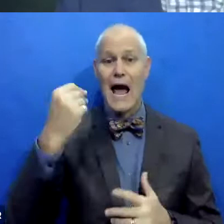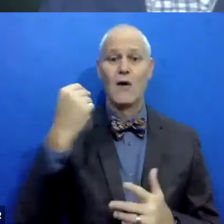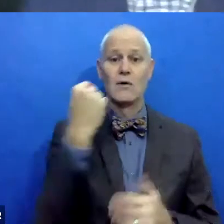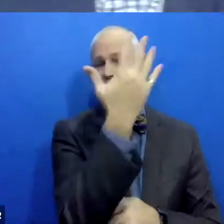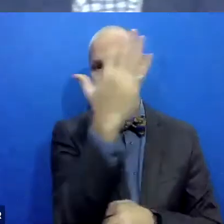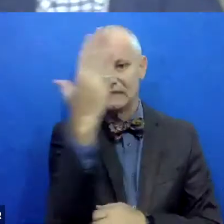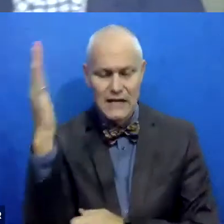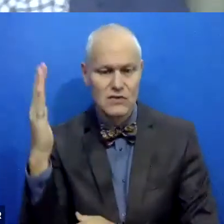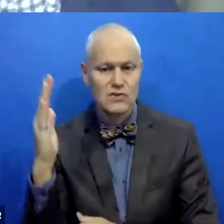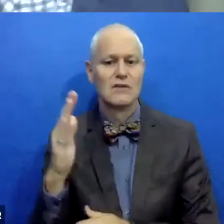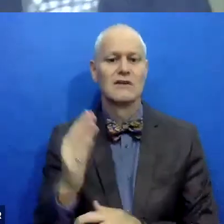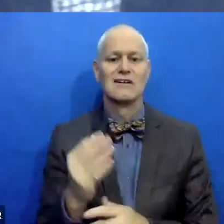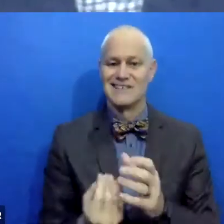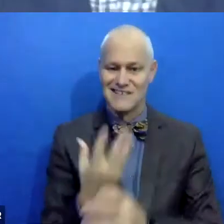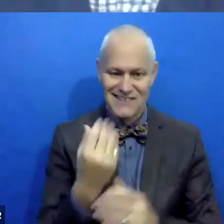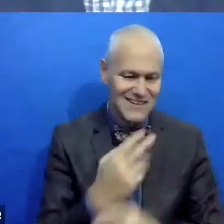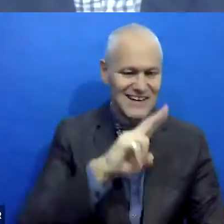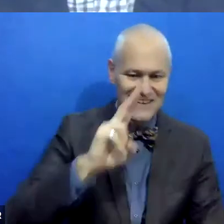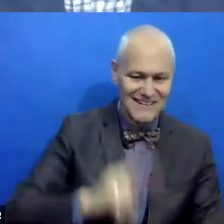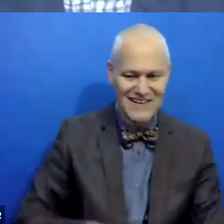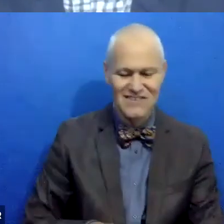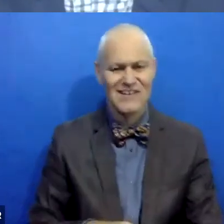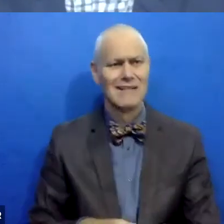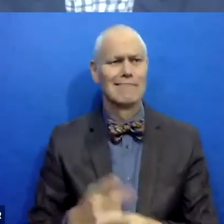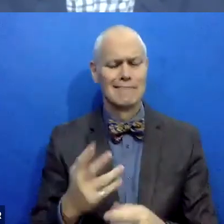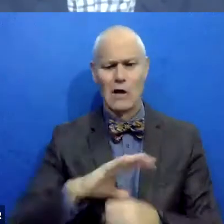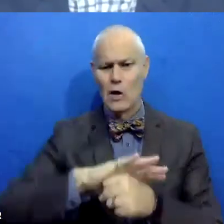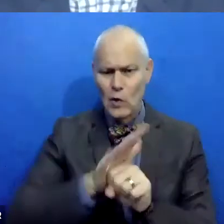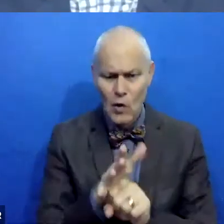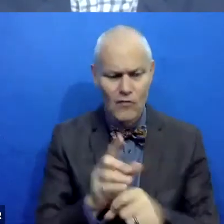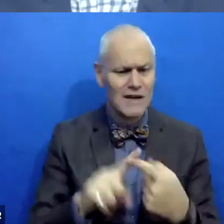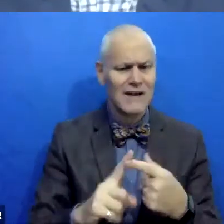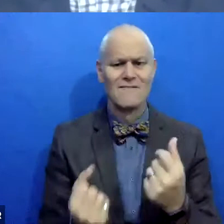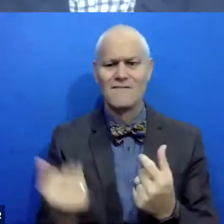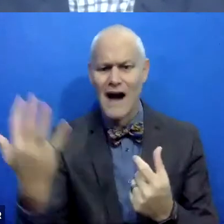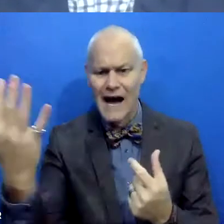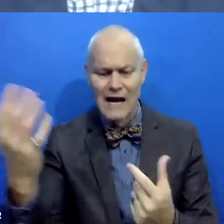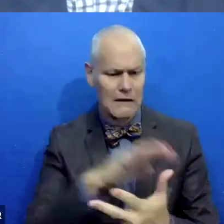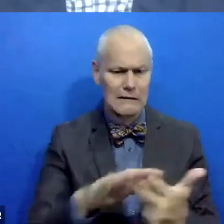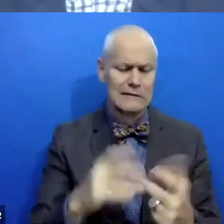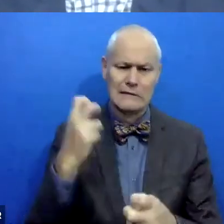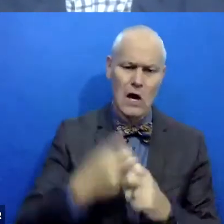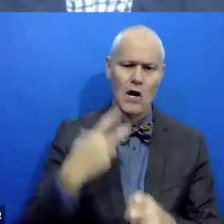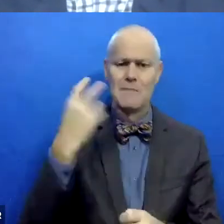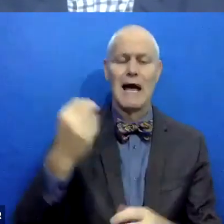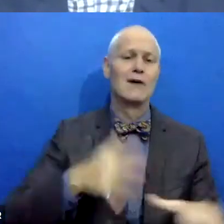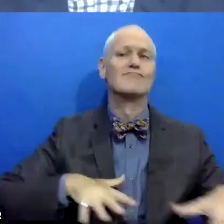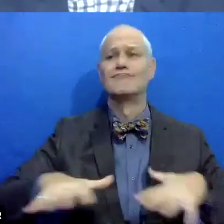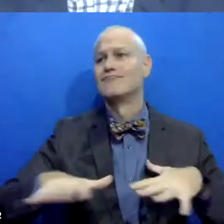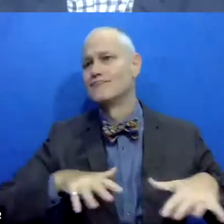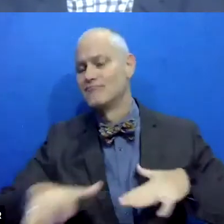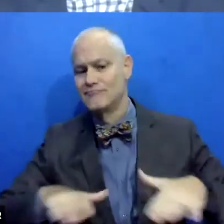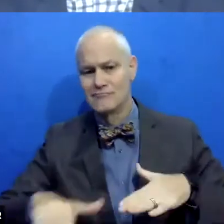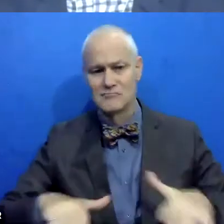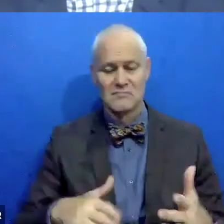hard of late, right? Especially when we've got both COVID and the fires, right. That make it really, really hard. Um, I've got a call to this